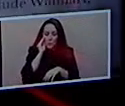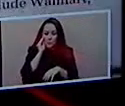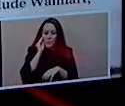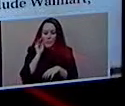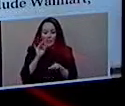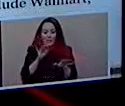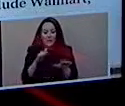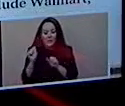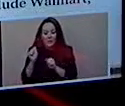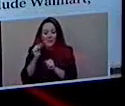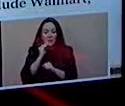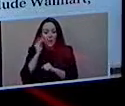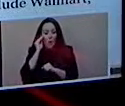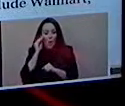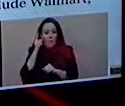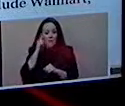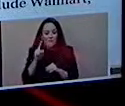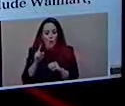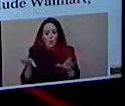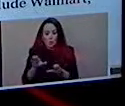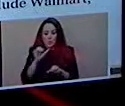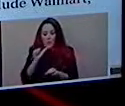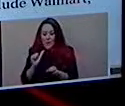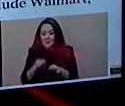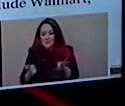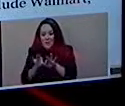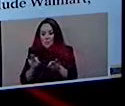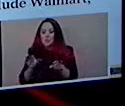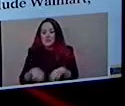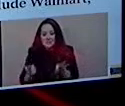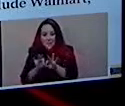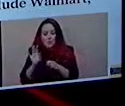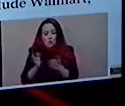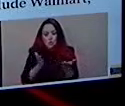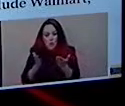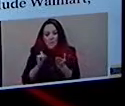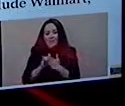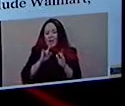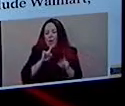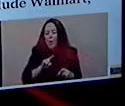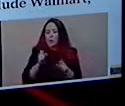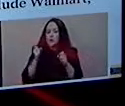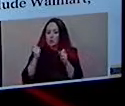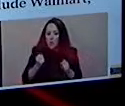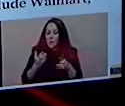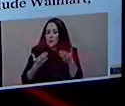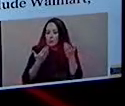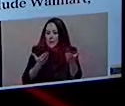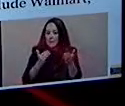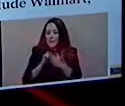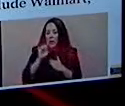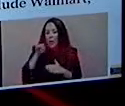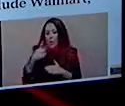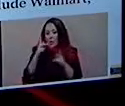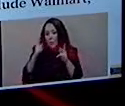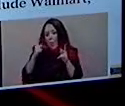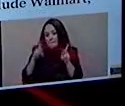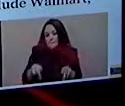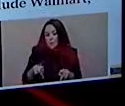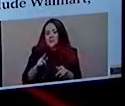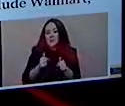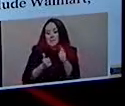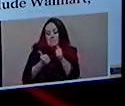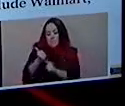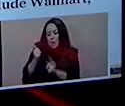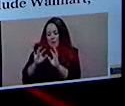of hours now, 12.01 a.m. from 10 p.m. to 5 a.m. nightly. It applies, as they say, to social activity. Some questions and clarification we need to